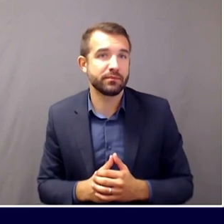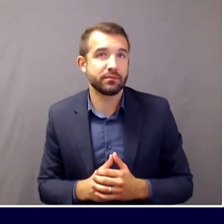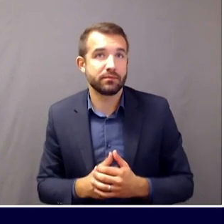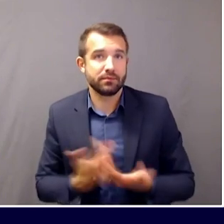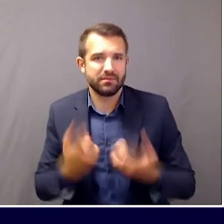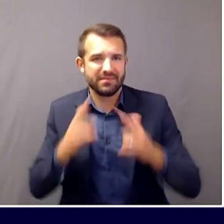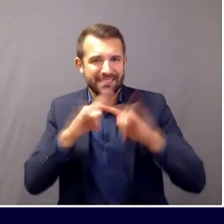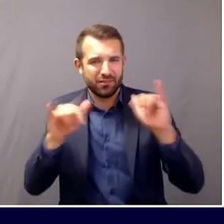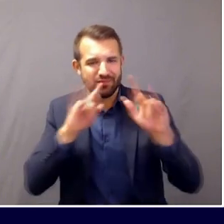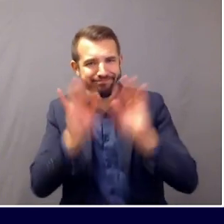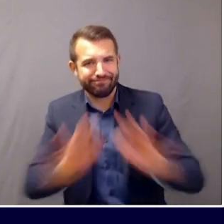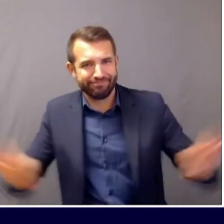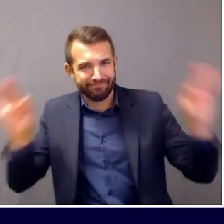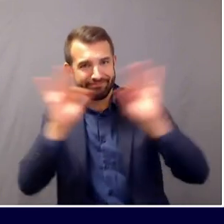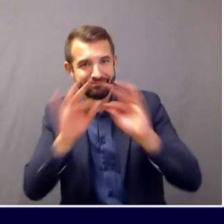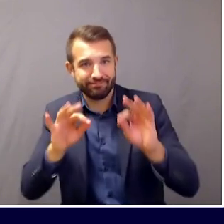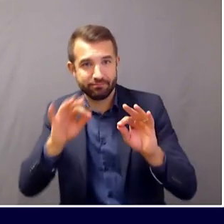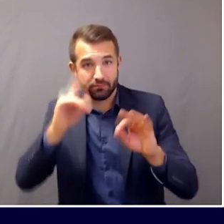concern in context.